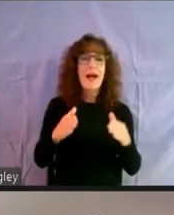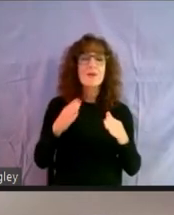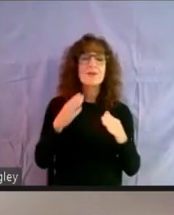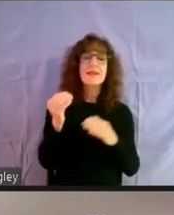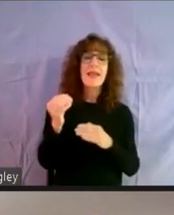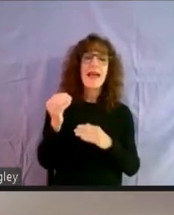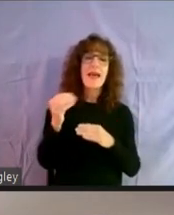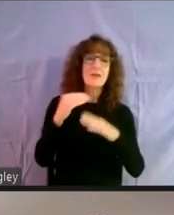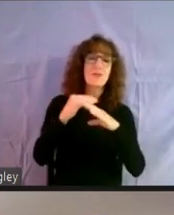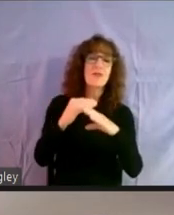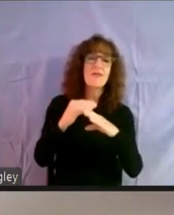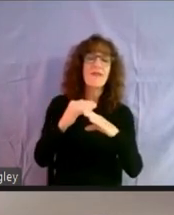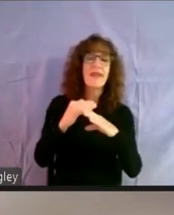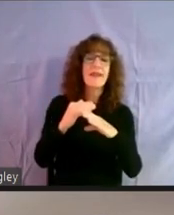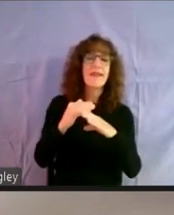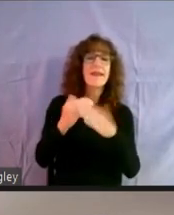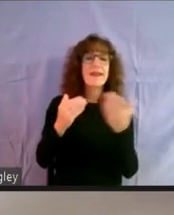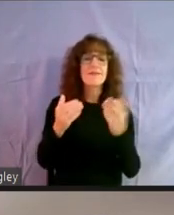preventing homelessness.